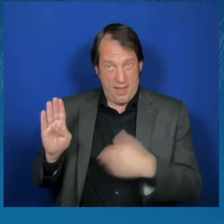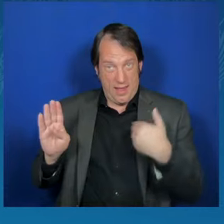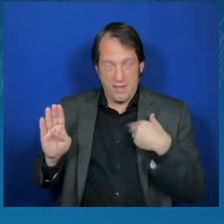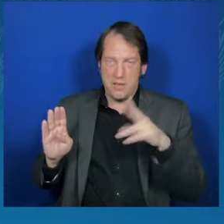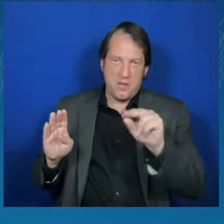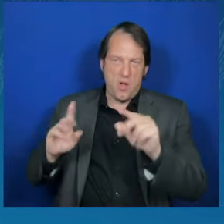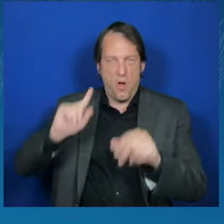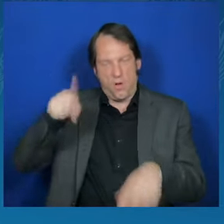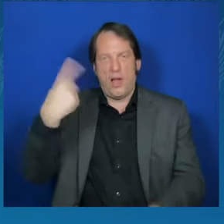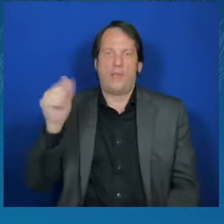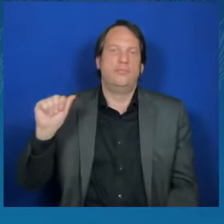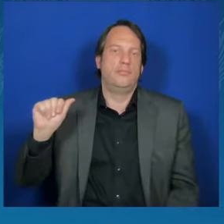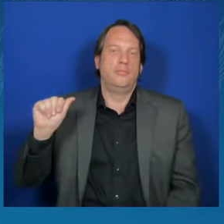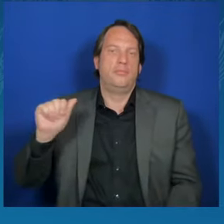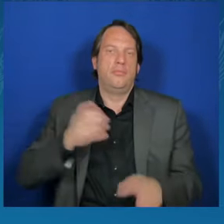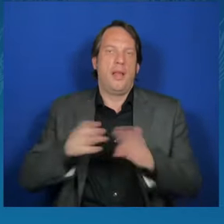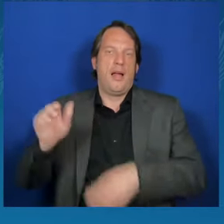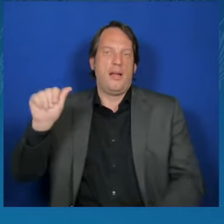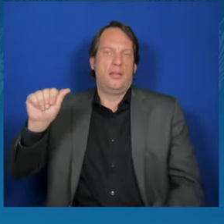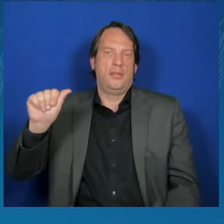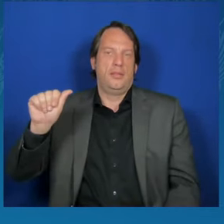needs. I will emphasize